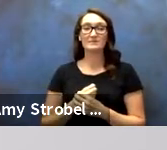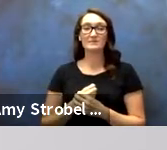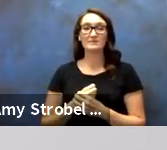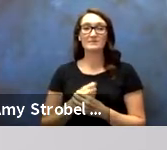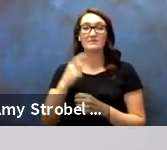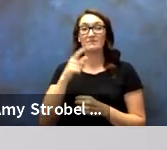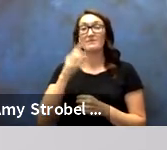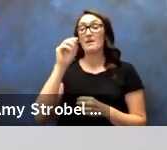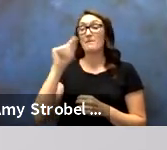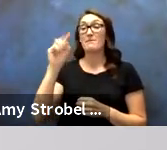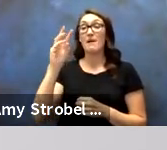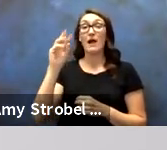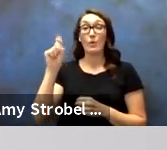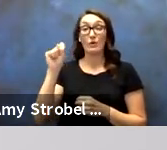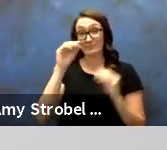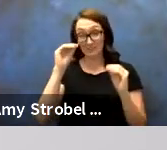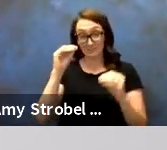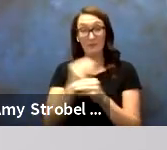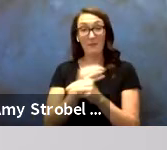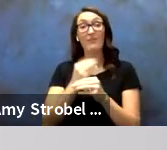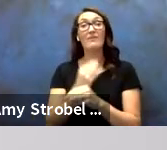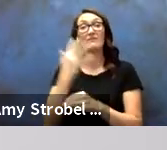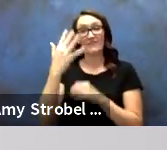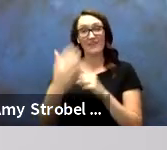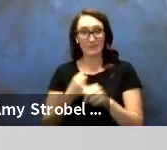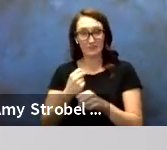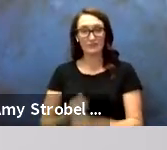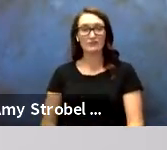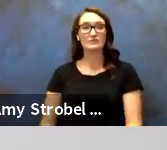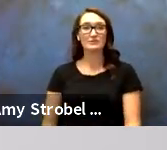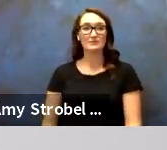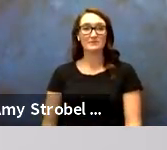Matthew Woods, Math Instructor, five years of service.